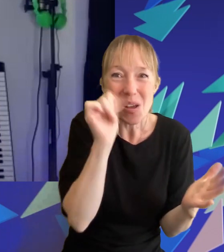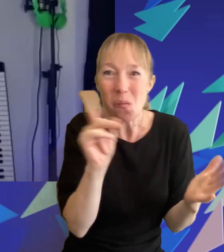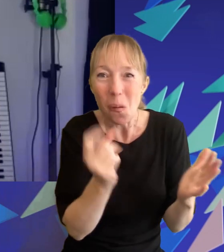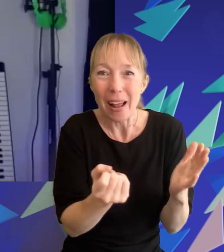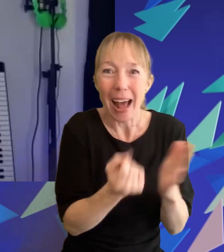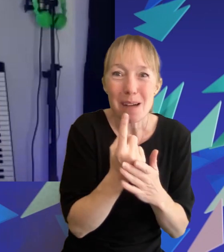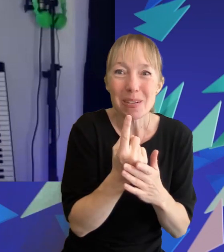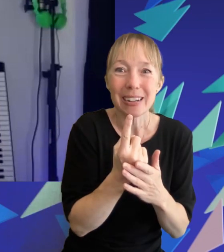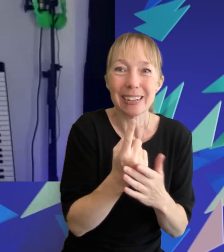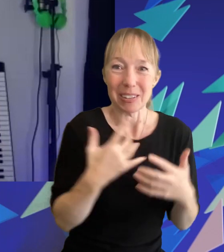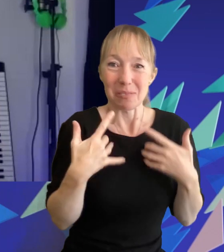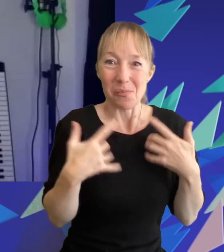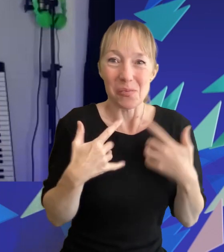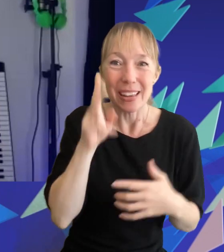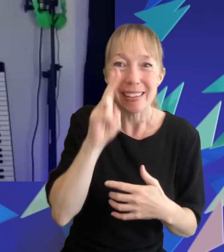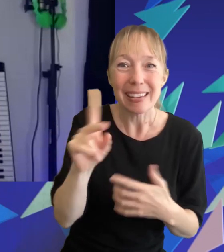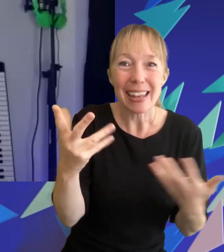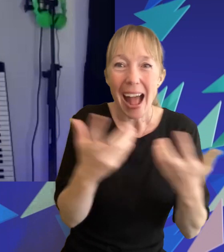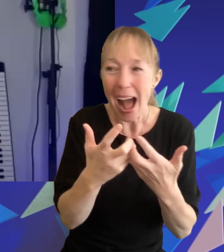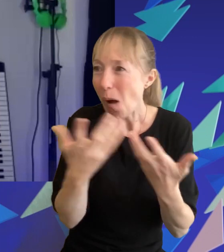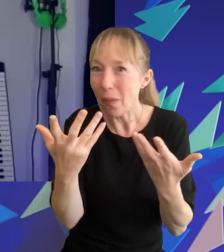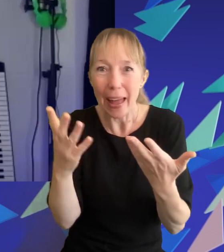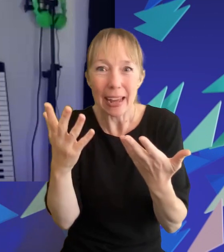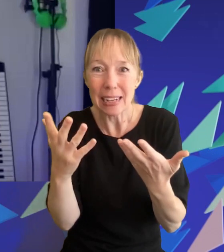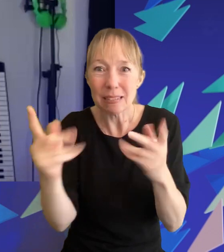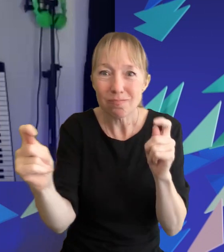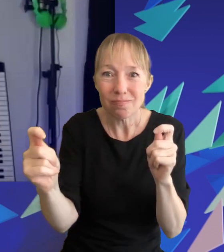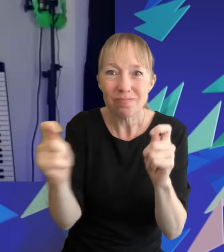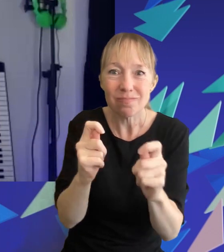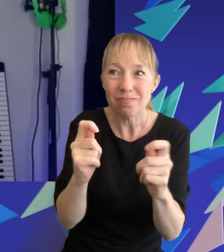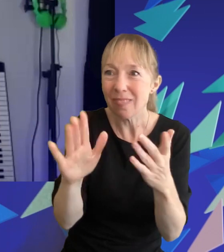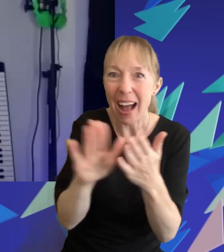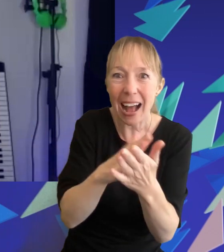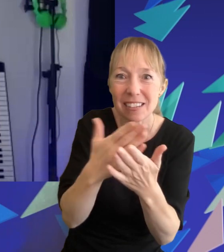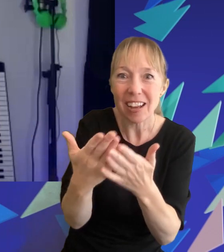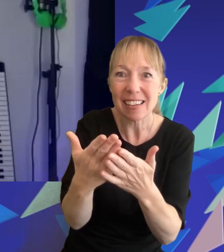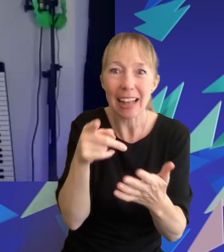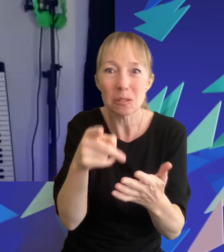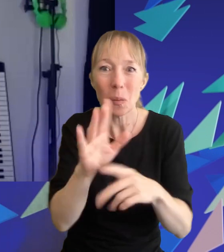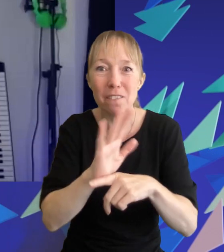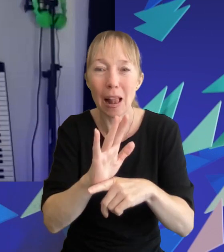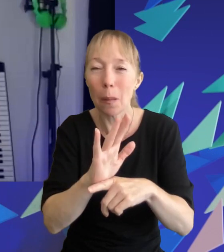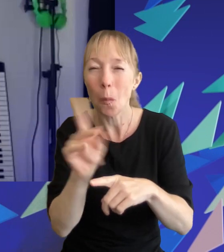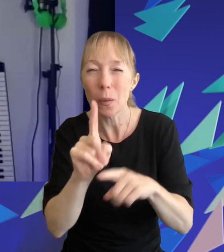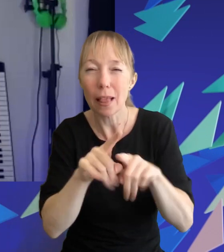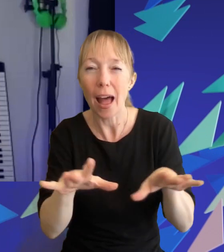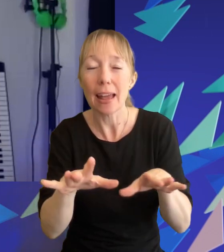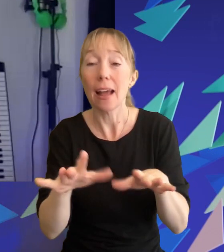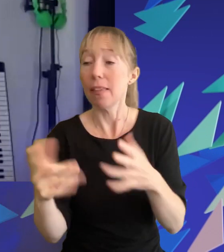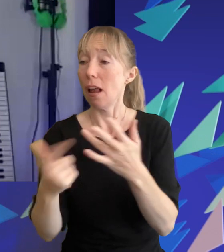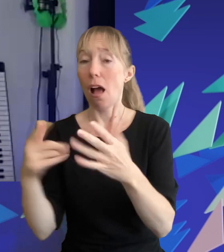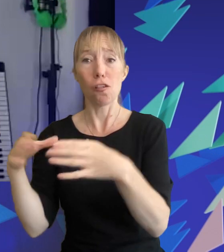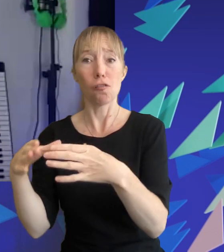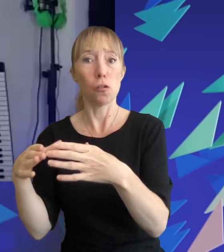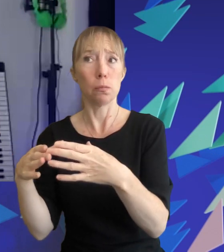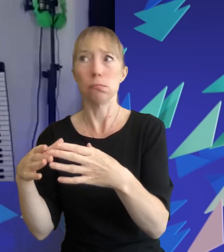about it and then were looking forward to the films to see what the adaptation would be and then there was this whole other group of people who had never read the